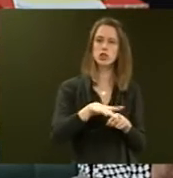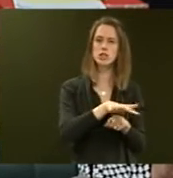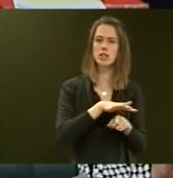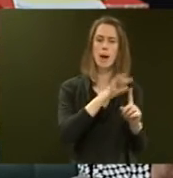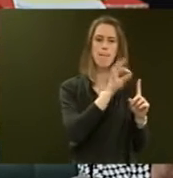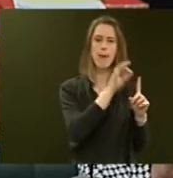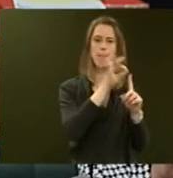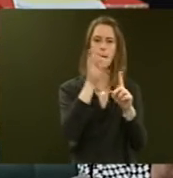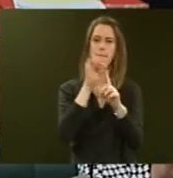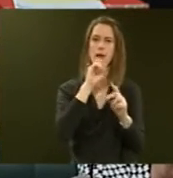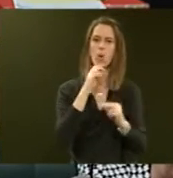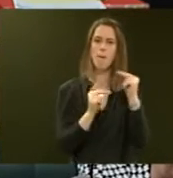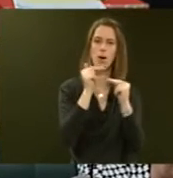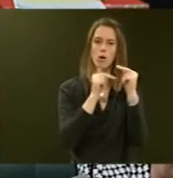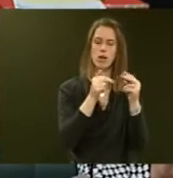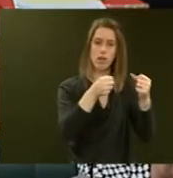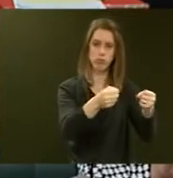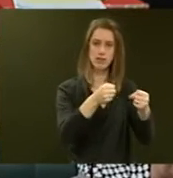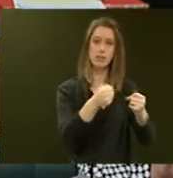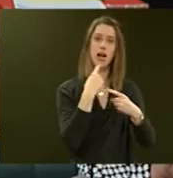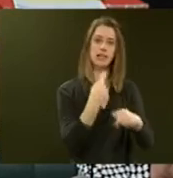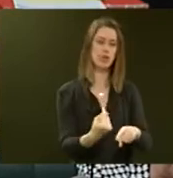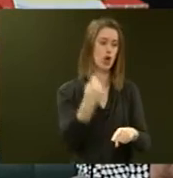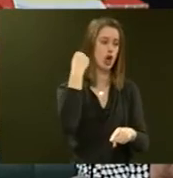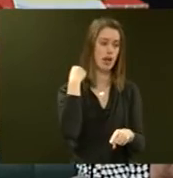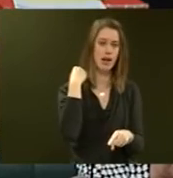PPP is going to build the prison, and as I've said earlier,